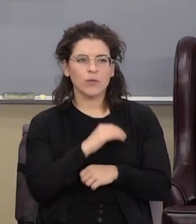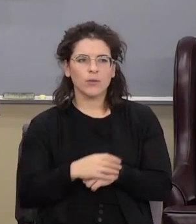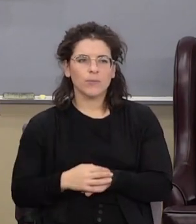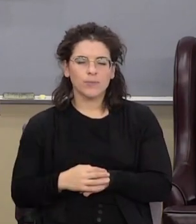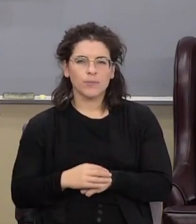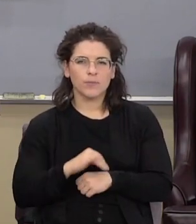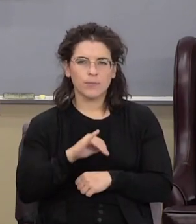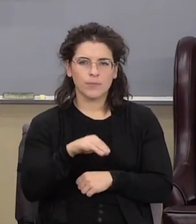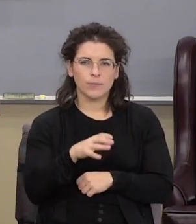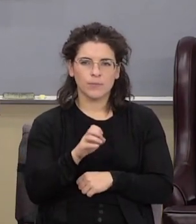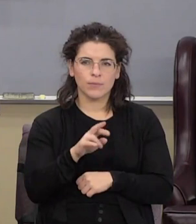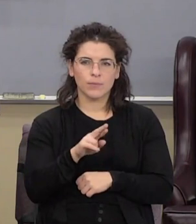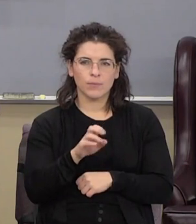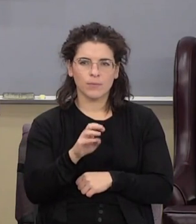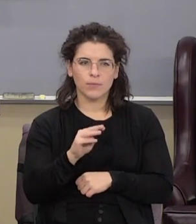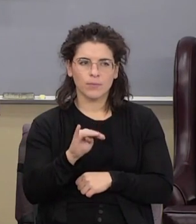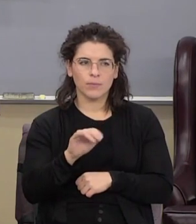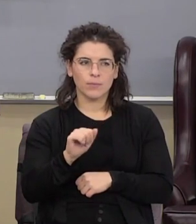Jeremiah 23